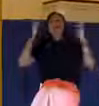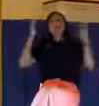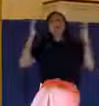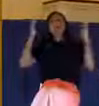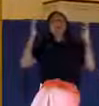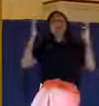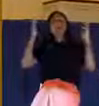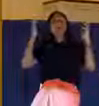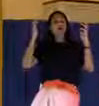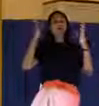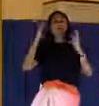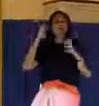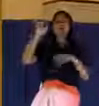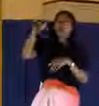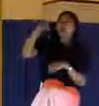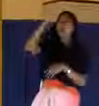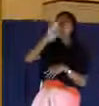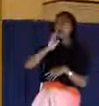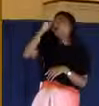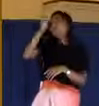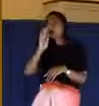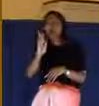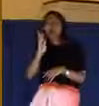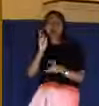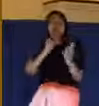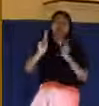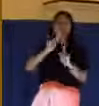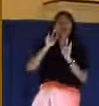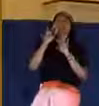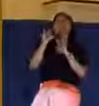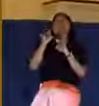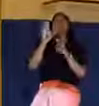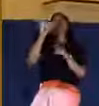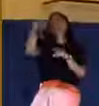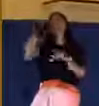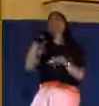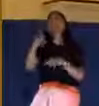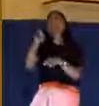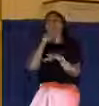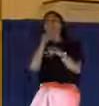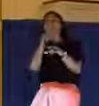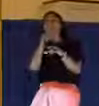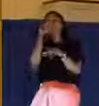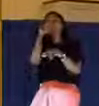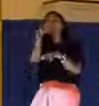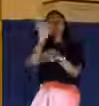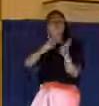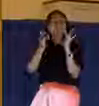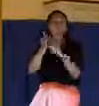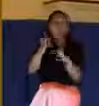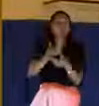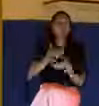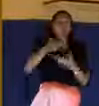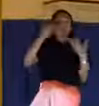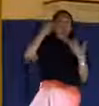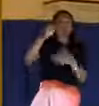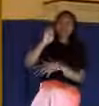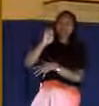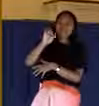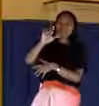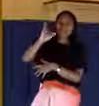And the people there began to mock, oh, he's calling for Elijah. Again, they're still taunting him, even at this point.